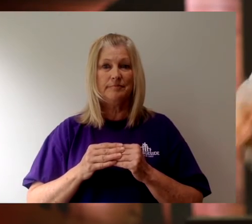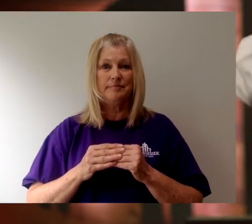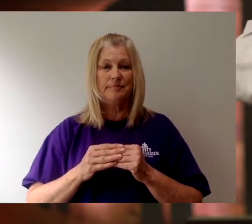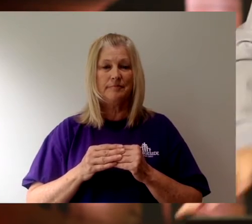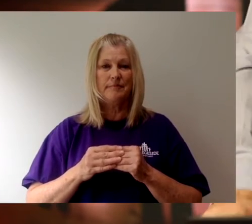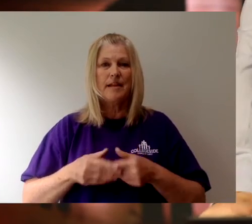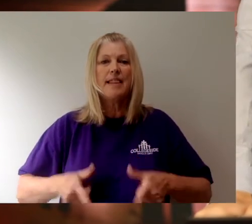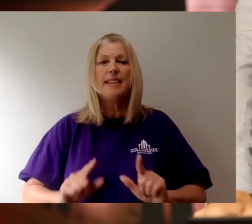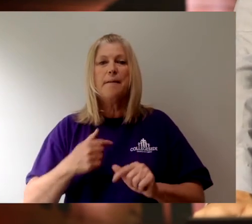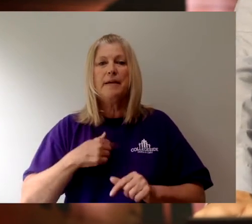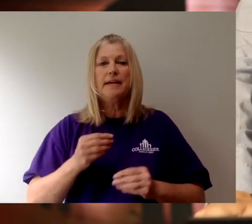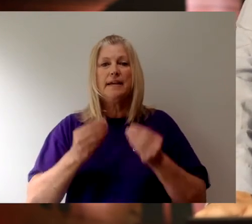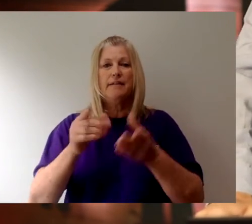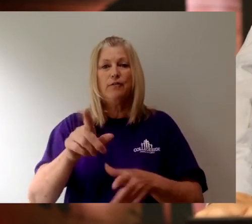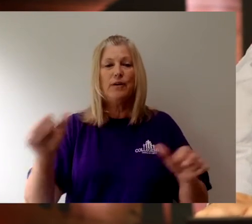Let me give you a challenge.